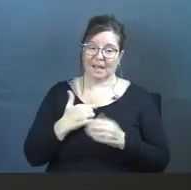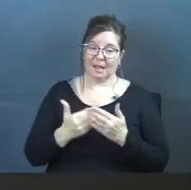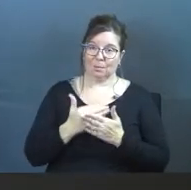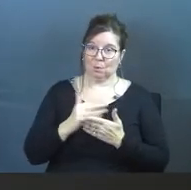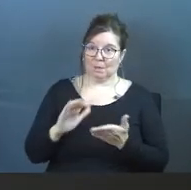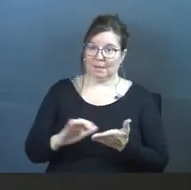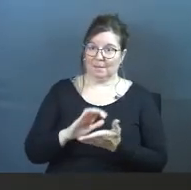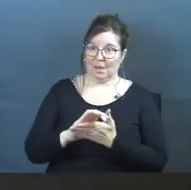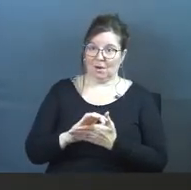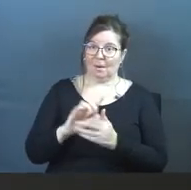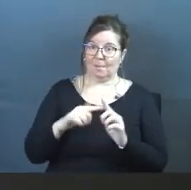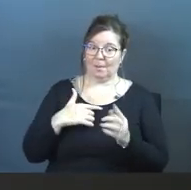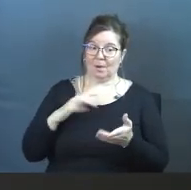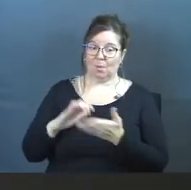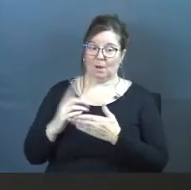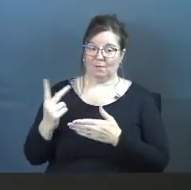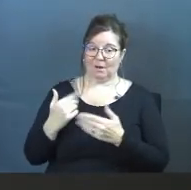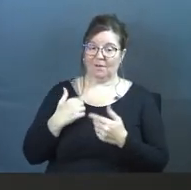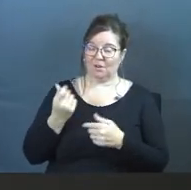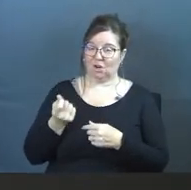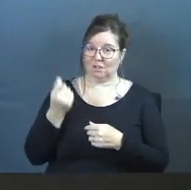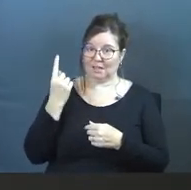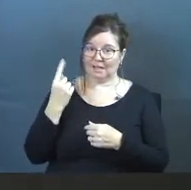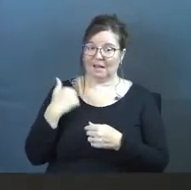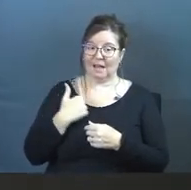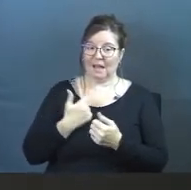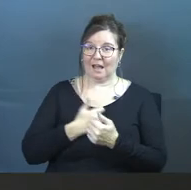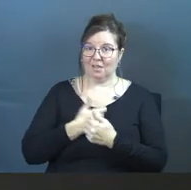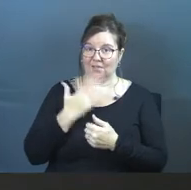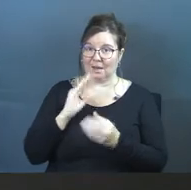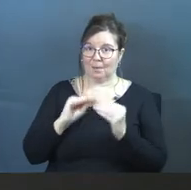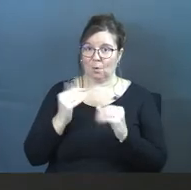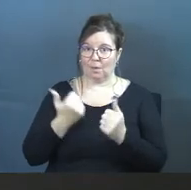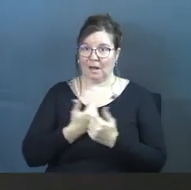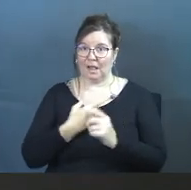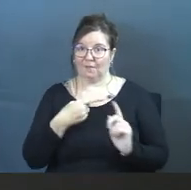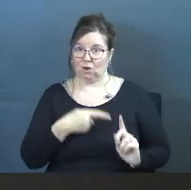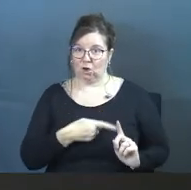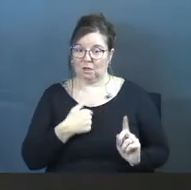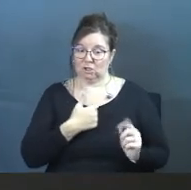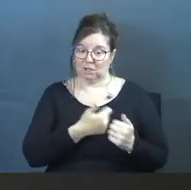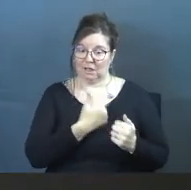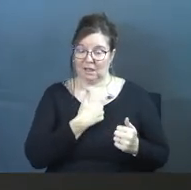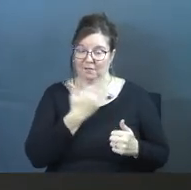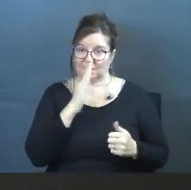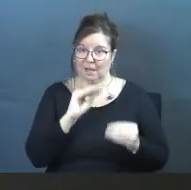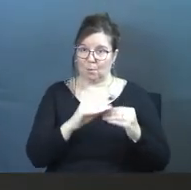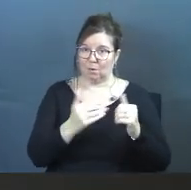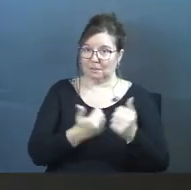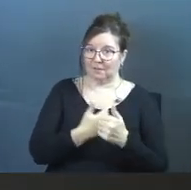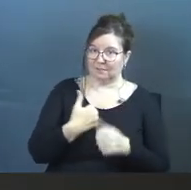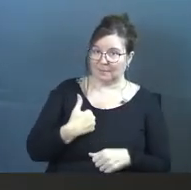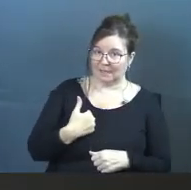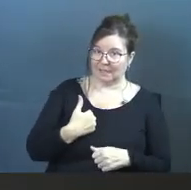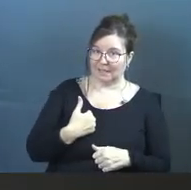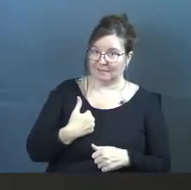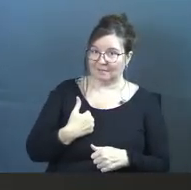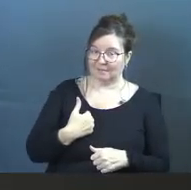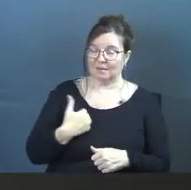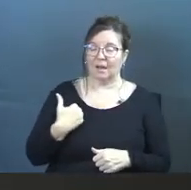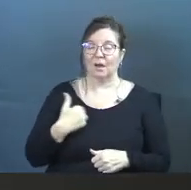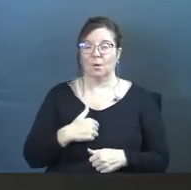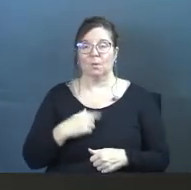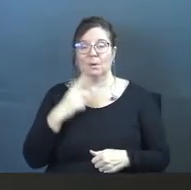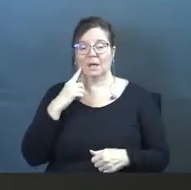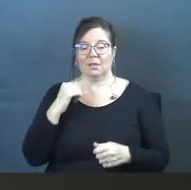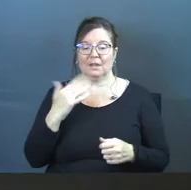newly married, but my wife and I have an understanding. I love God more than I love her, and she loves God more than she loves me. And we